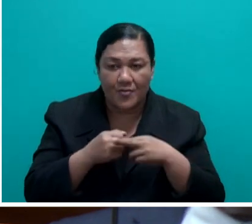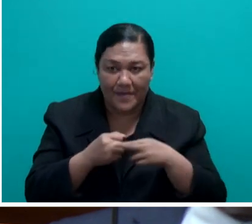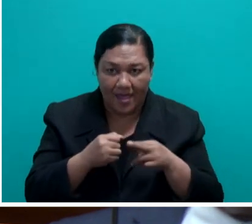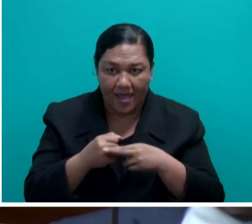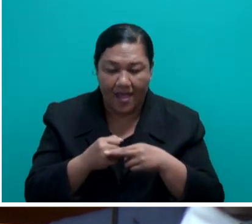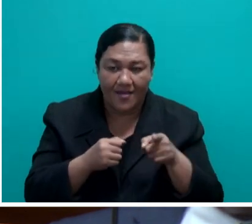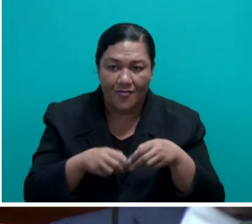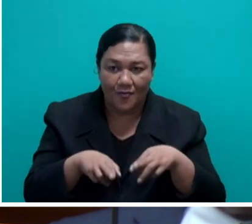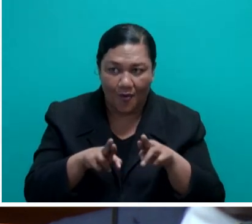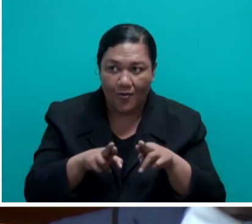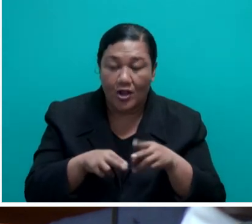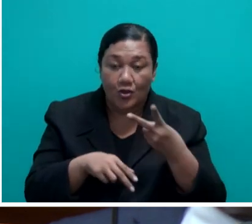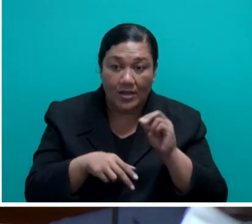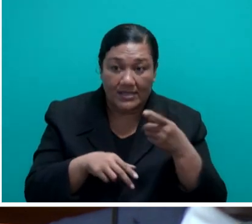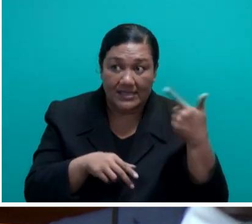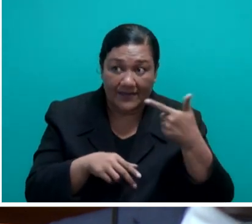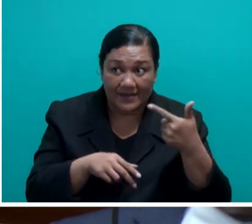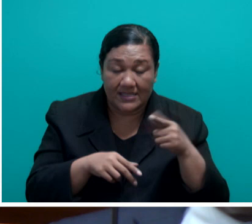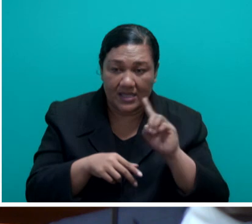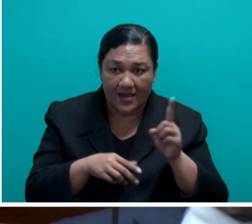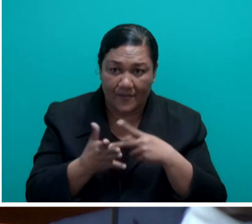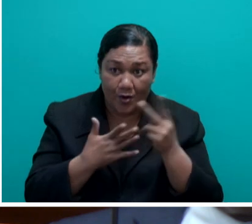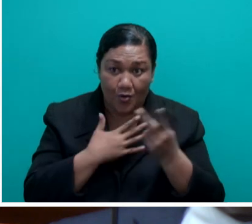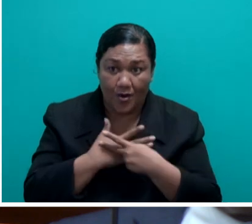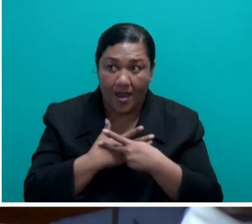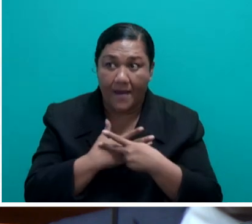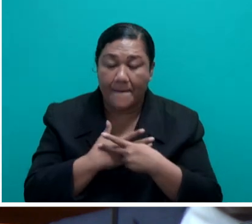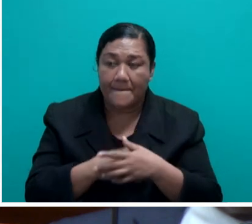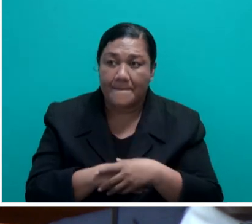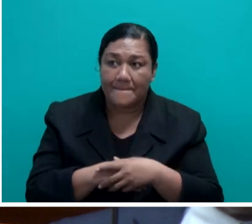In 2017, the program was shelved.